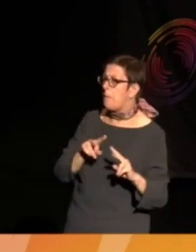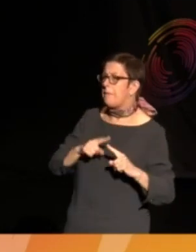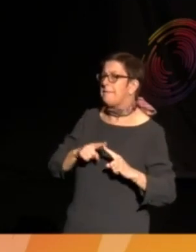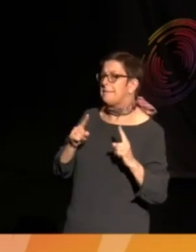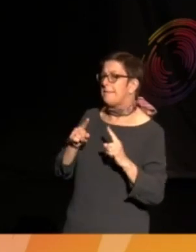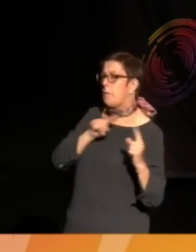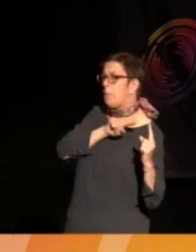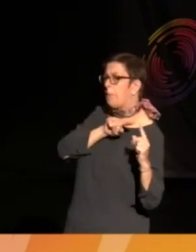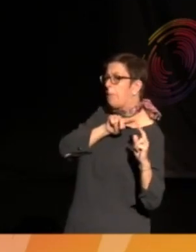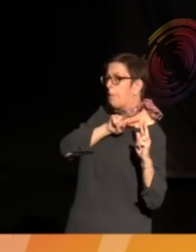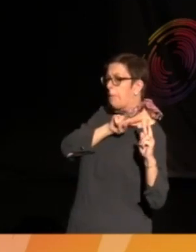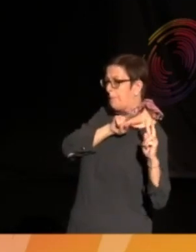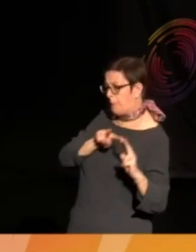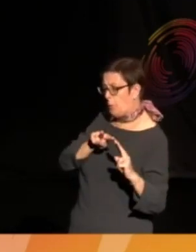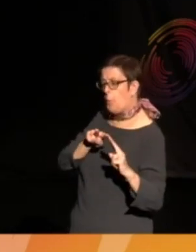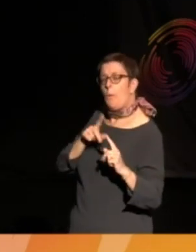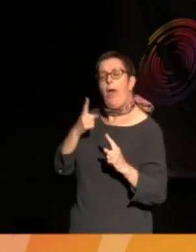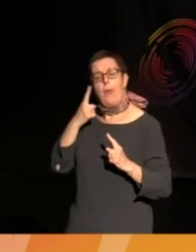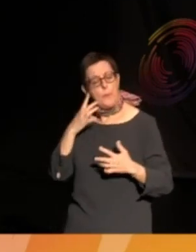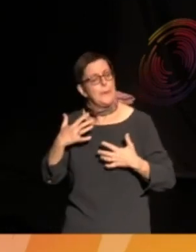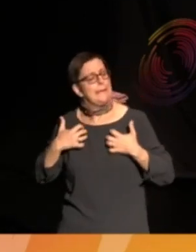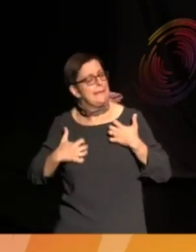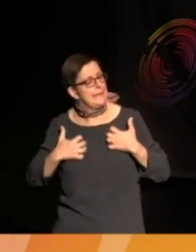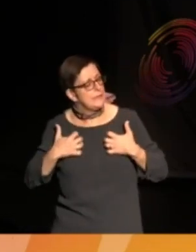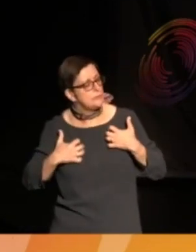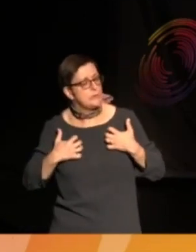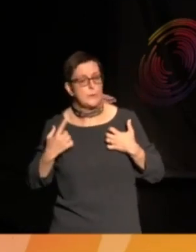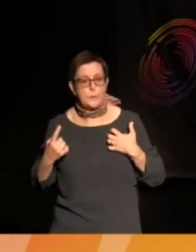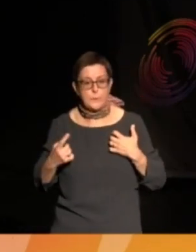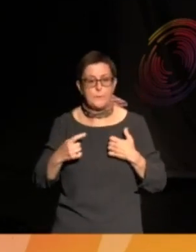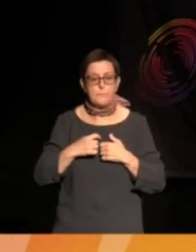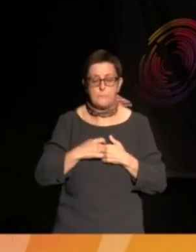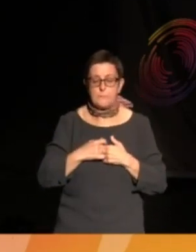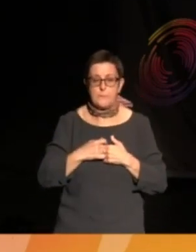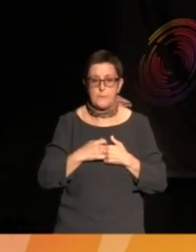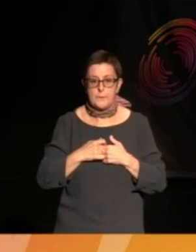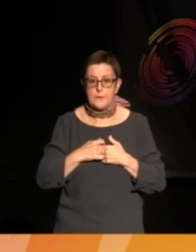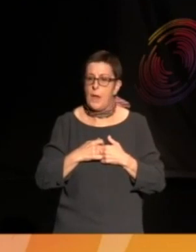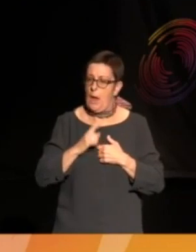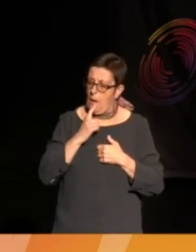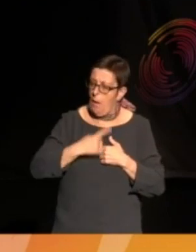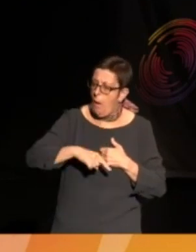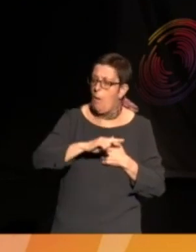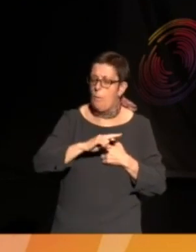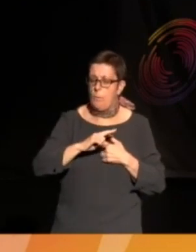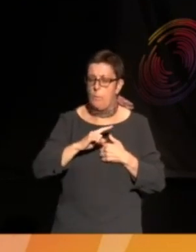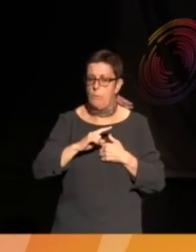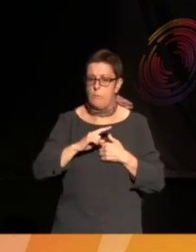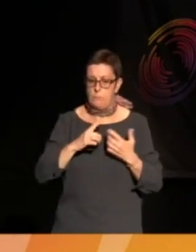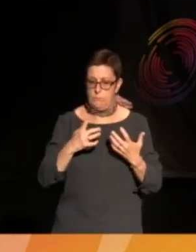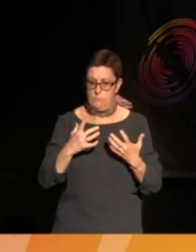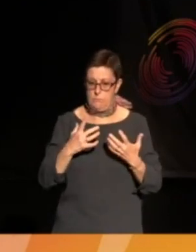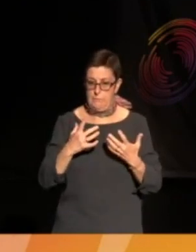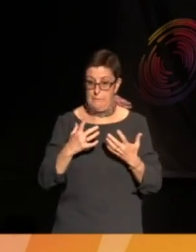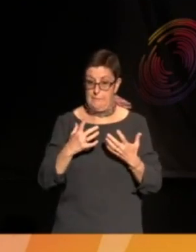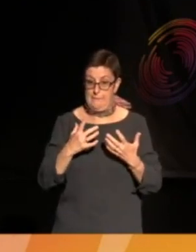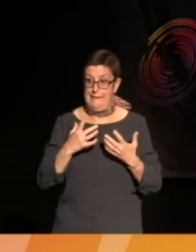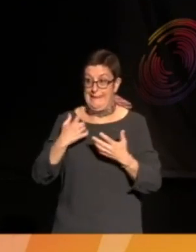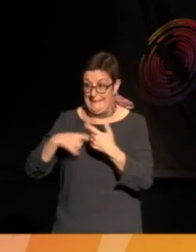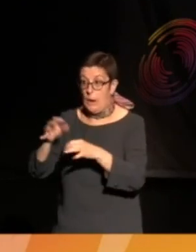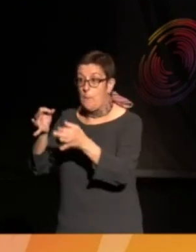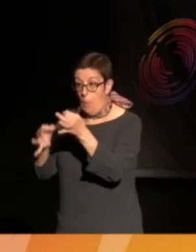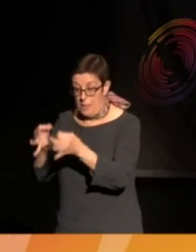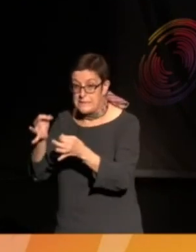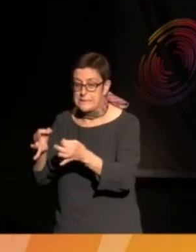different angle and I thought it was really interesting whoever said that at the very beginning about the vulnerability of kind of being in politics.